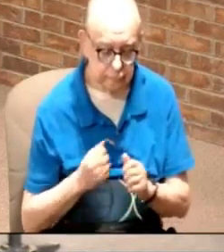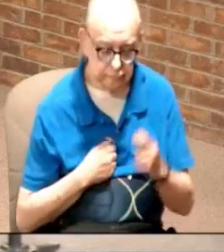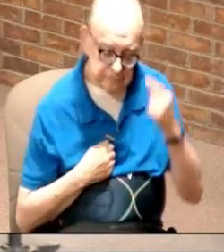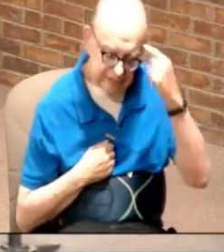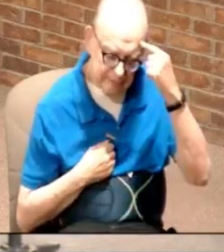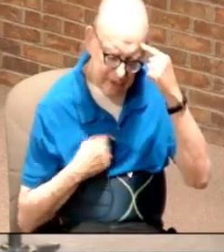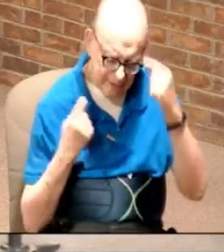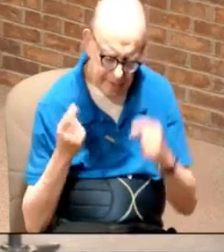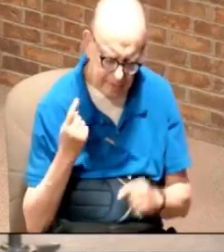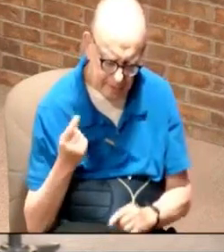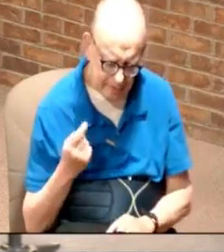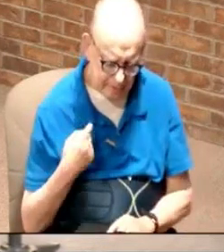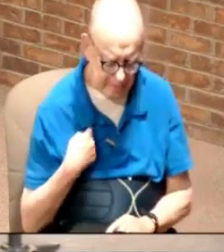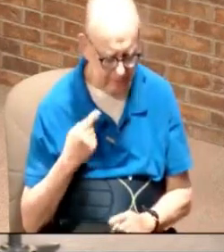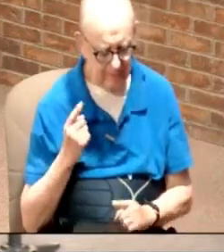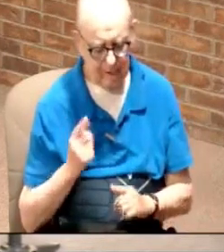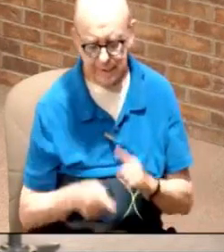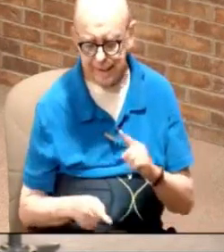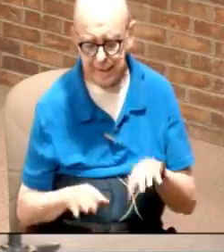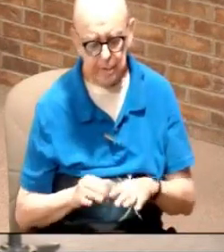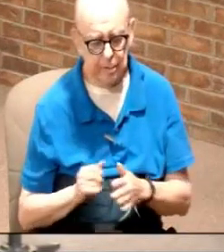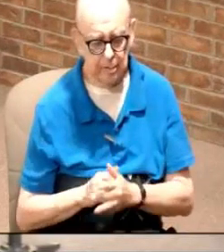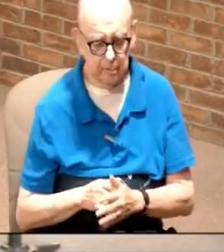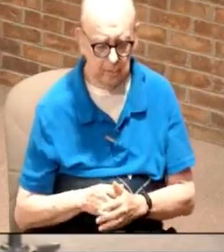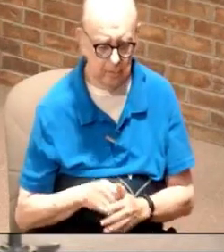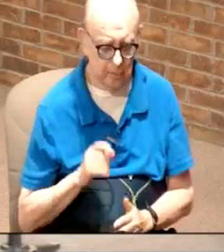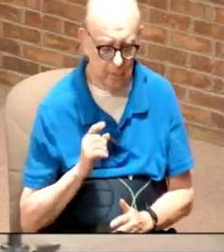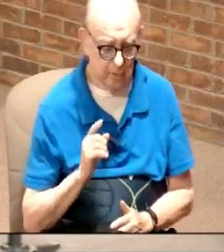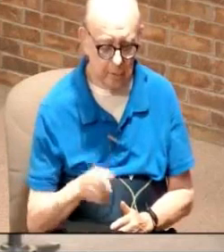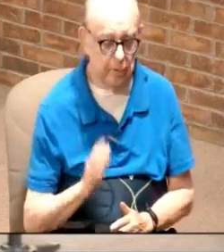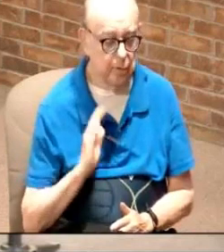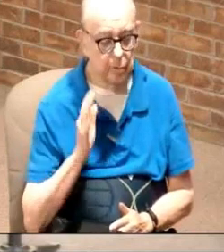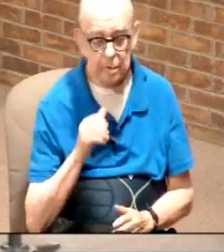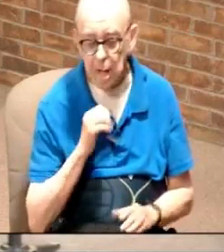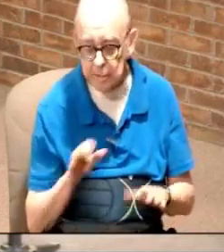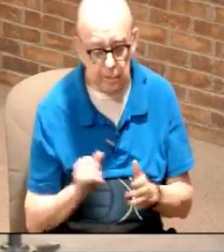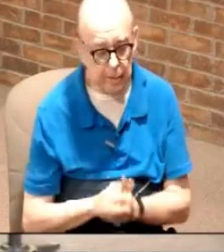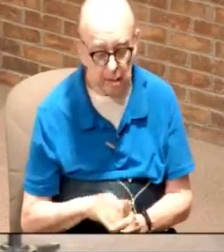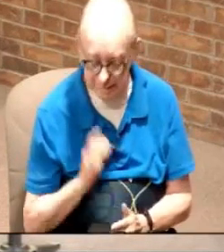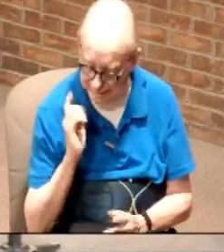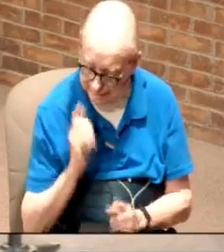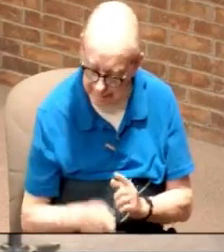mindset that I can't do that, you're not going to do that.